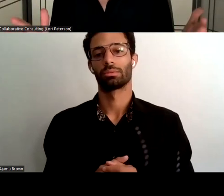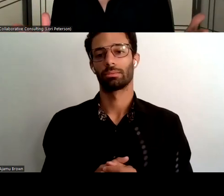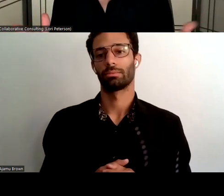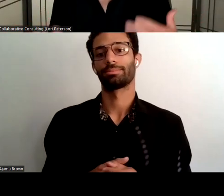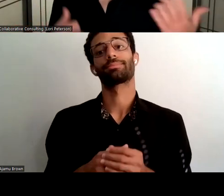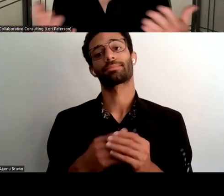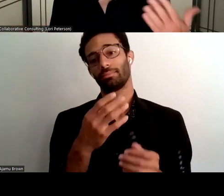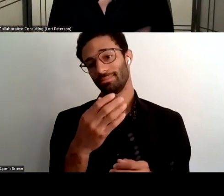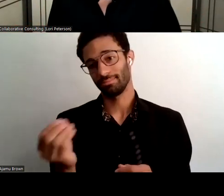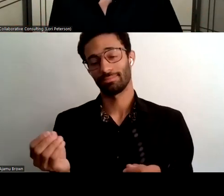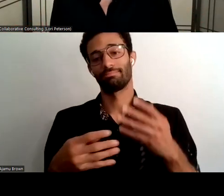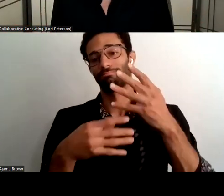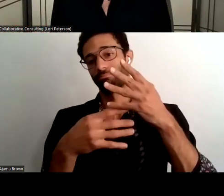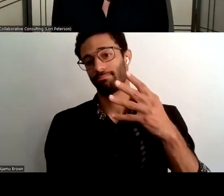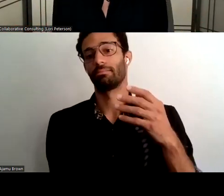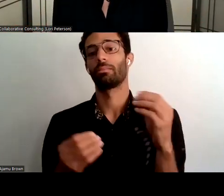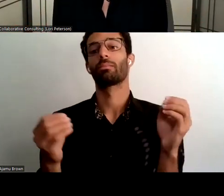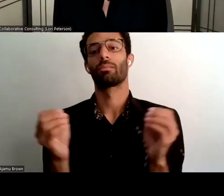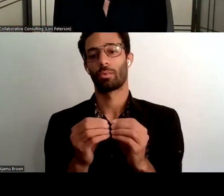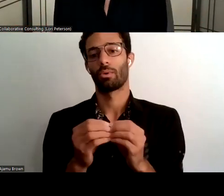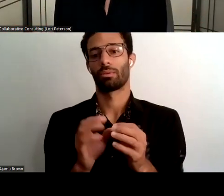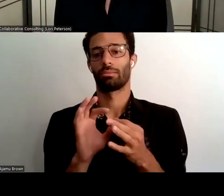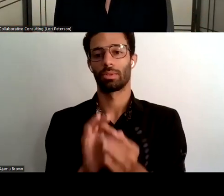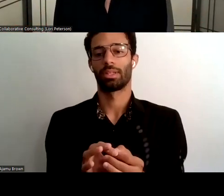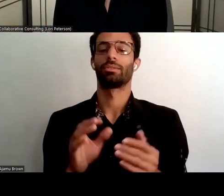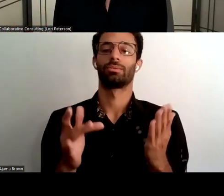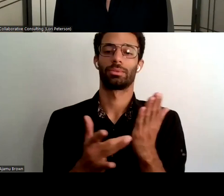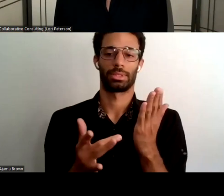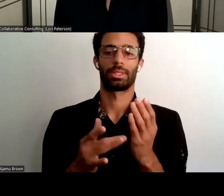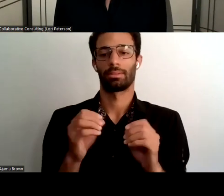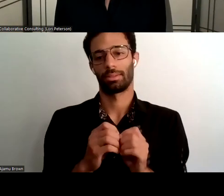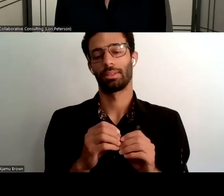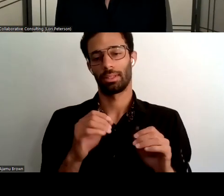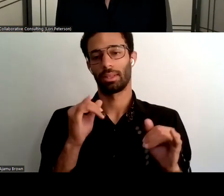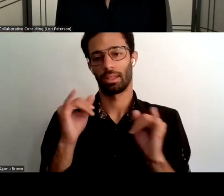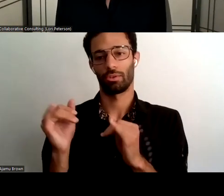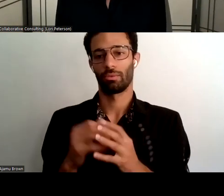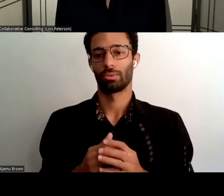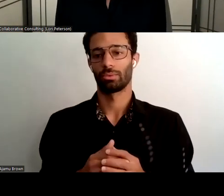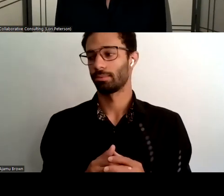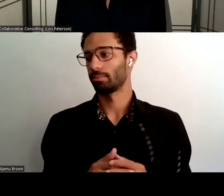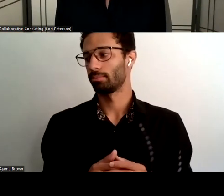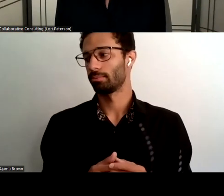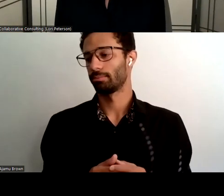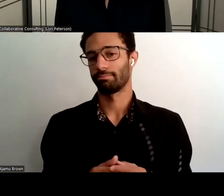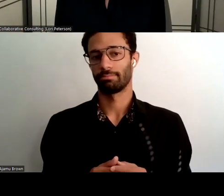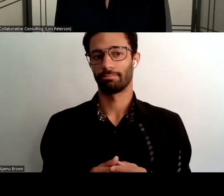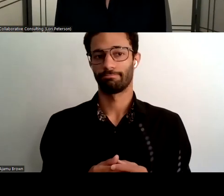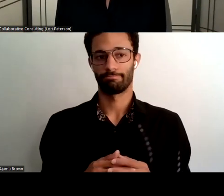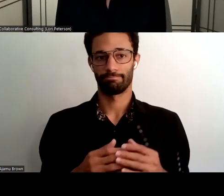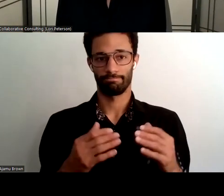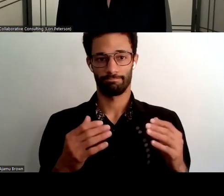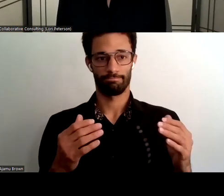variety of other things around technology came up in the interviews with that next slide please allison